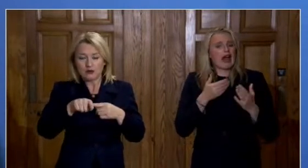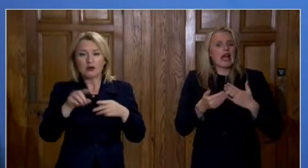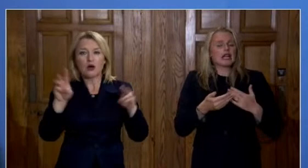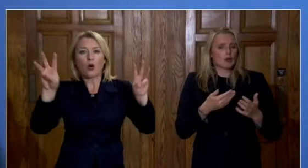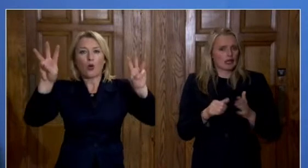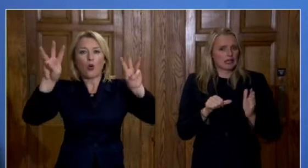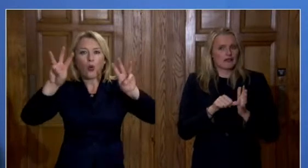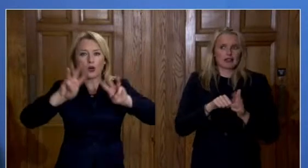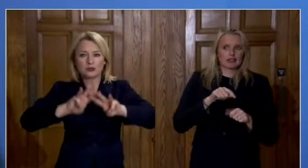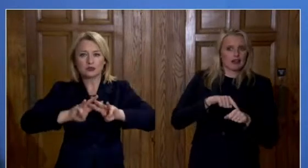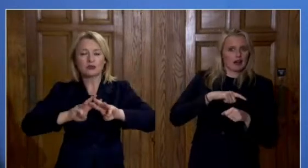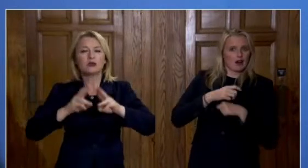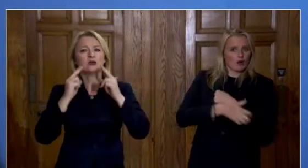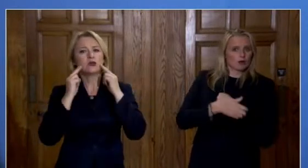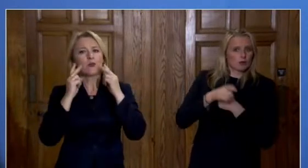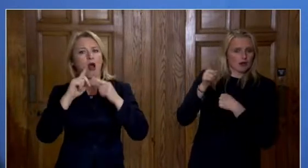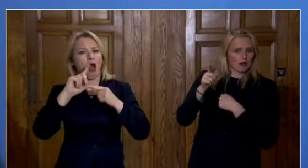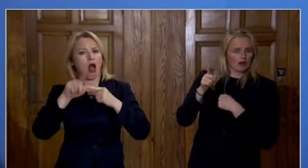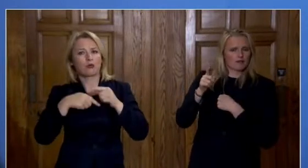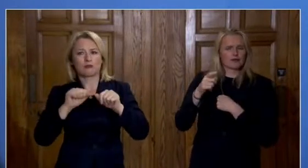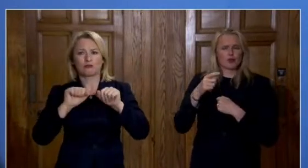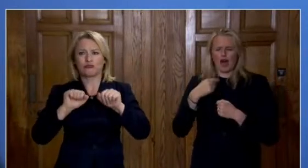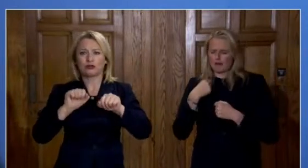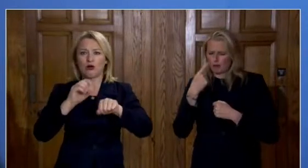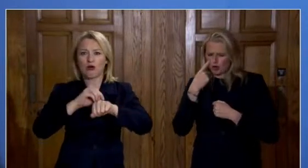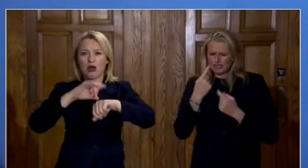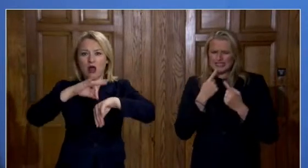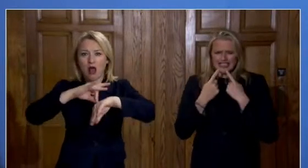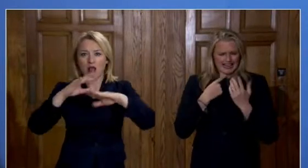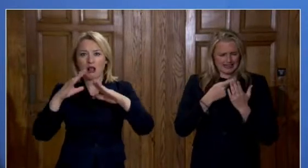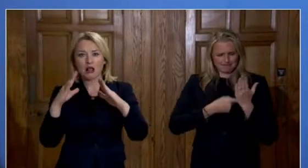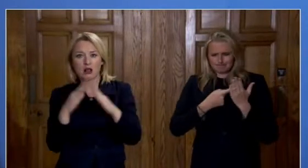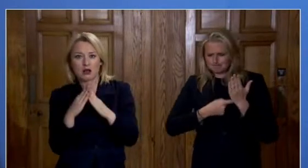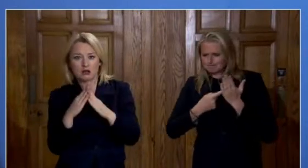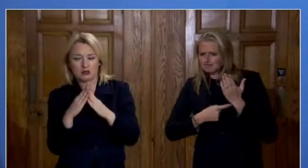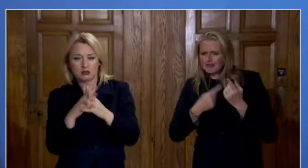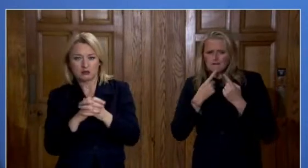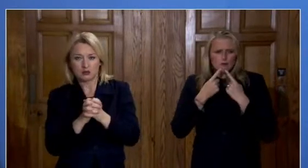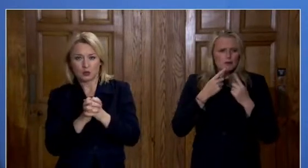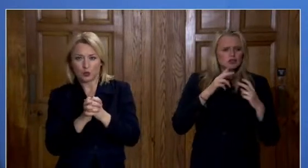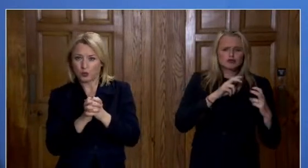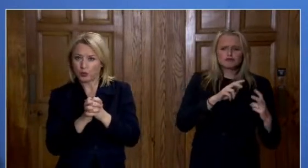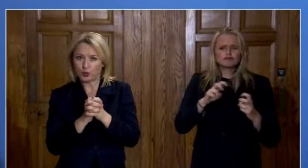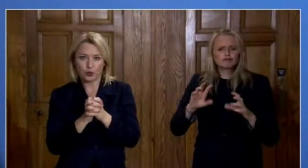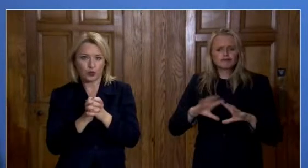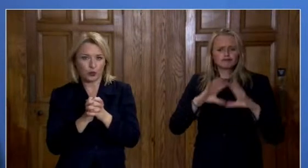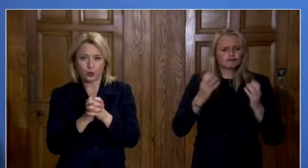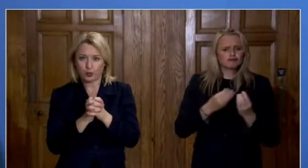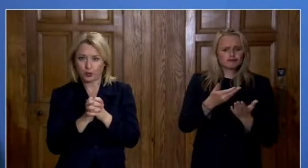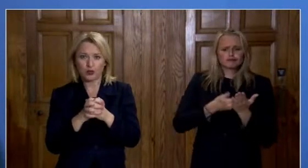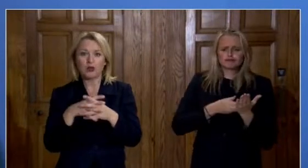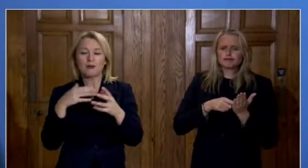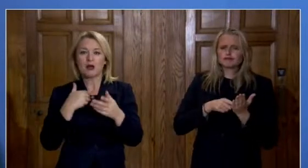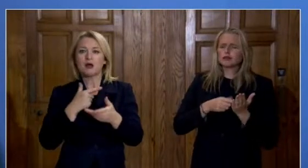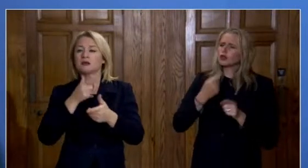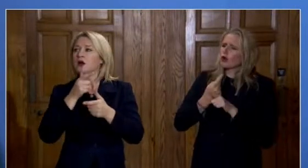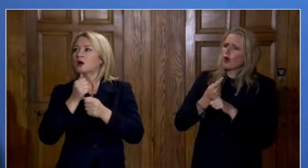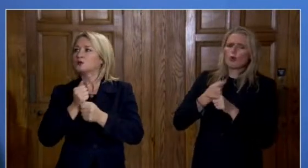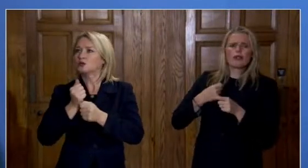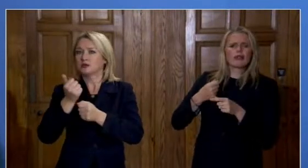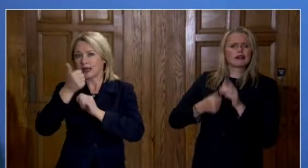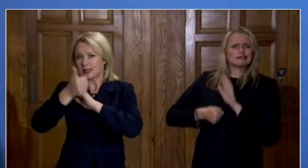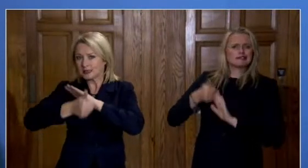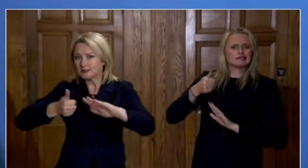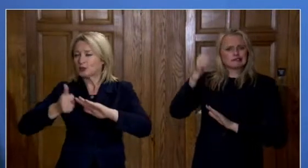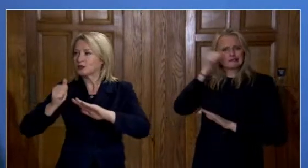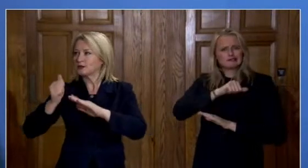watching the trends and from talking to our senior health officials experts. I am now more concerned about what